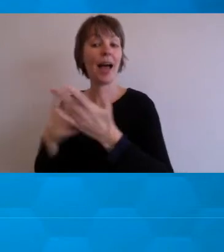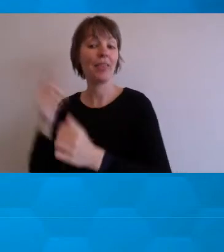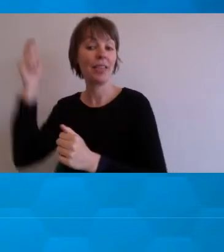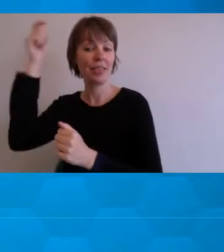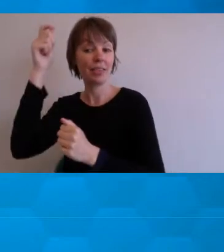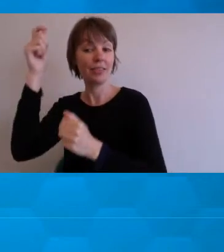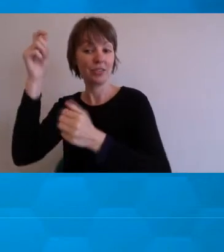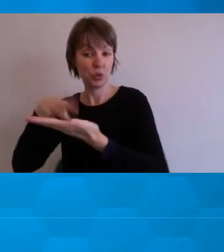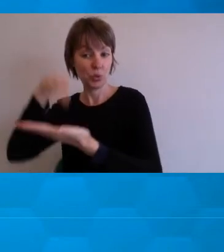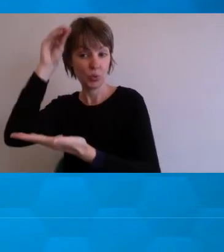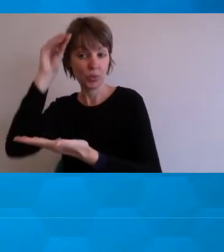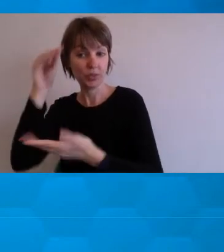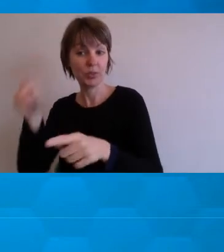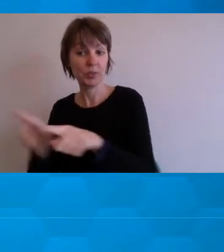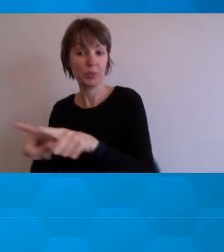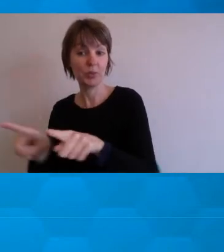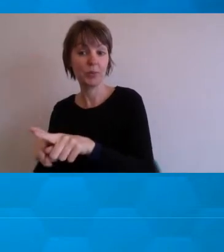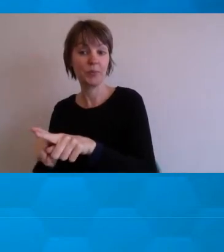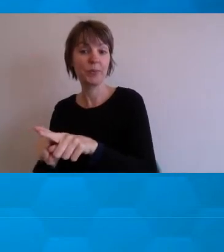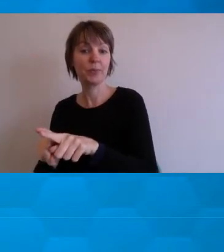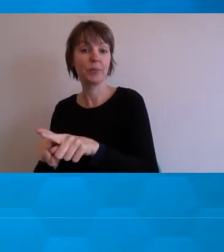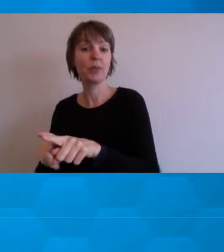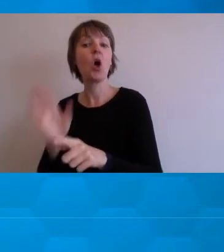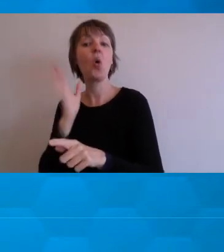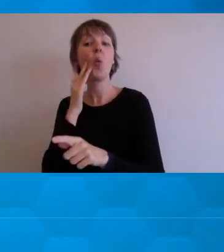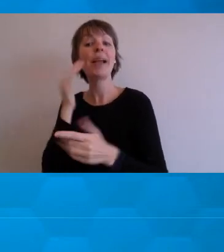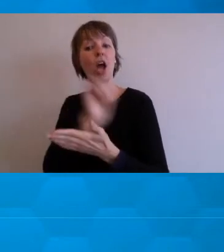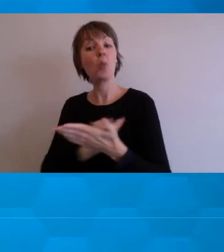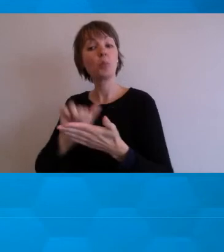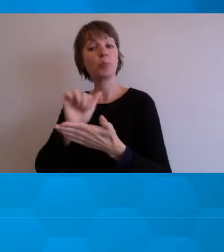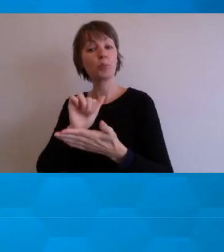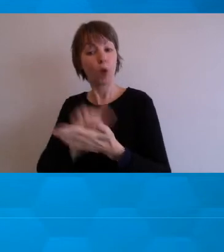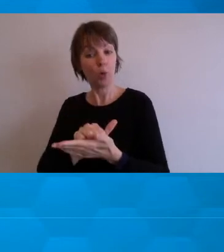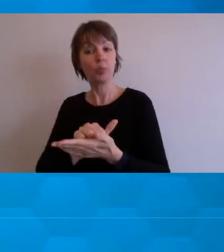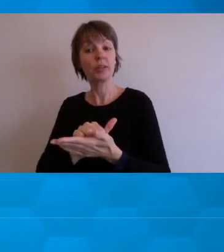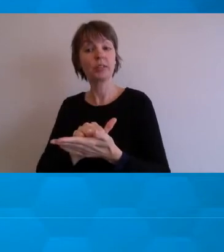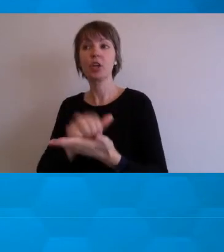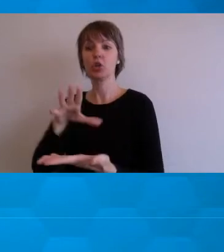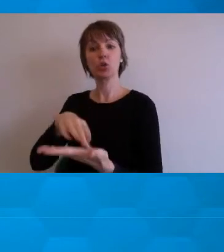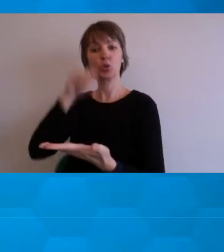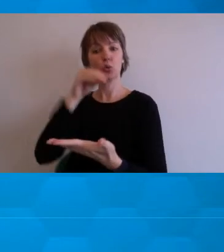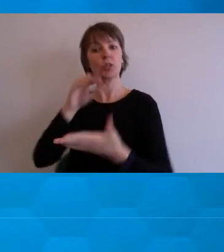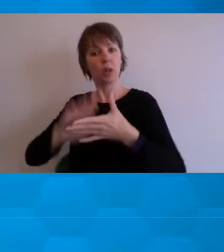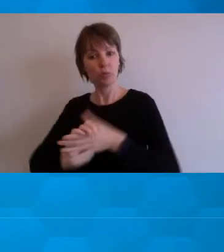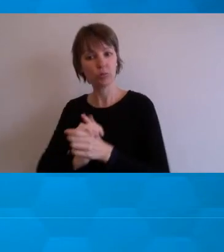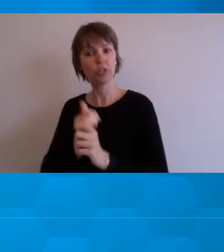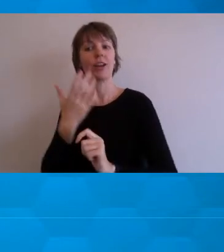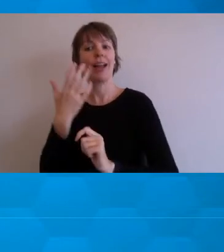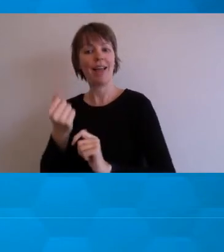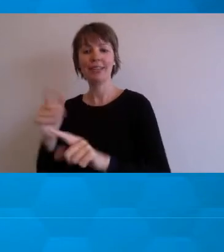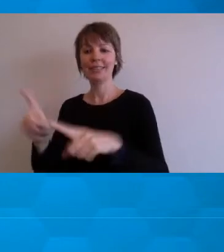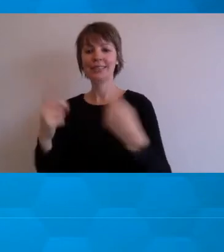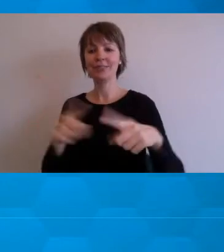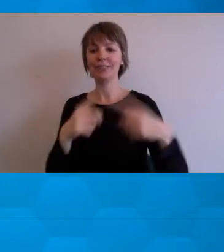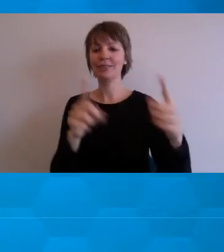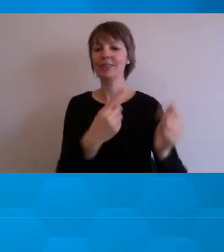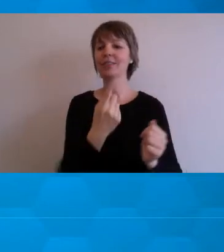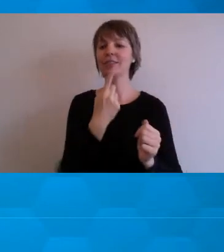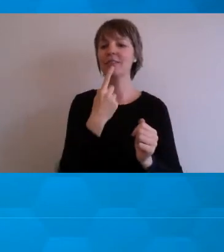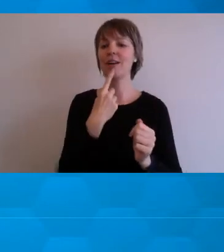recognises that, where appropriate, students appreciate having access to resources in a variety of forms.